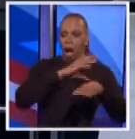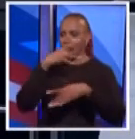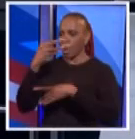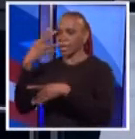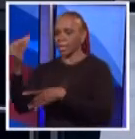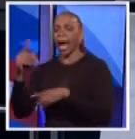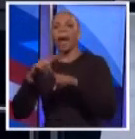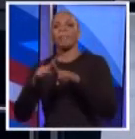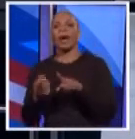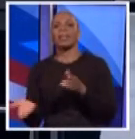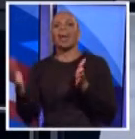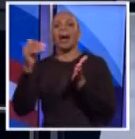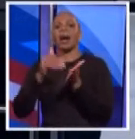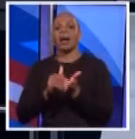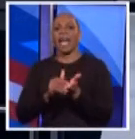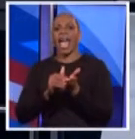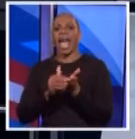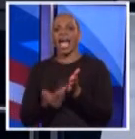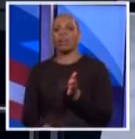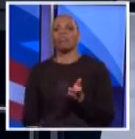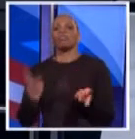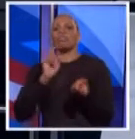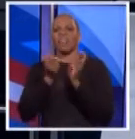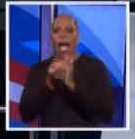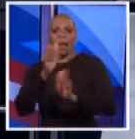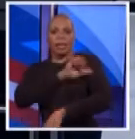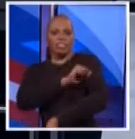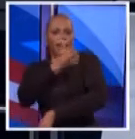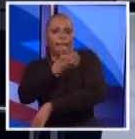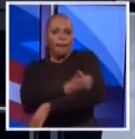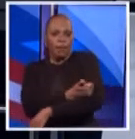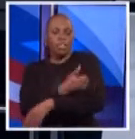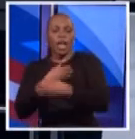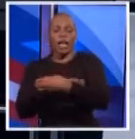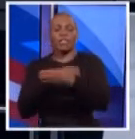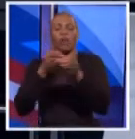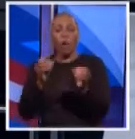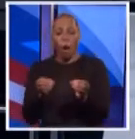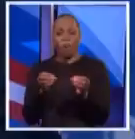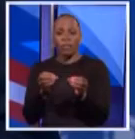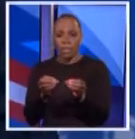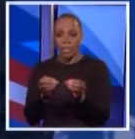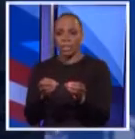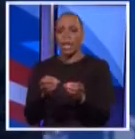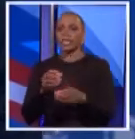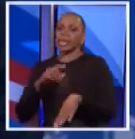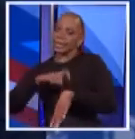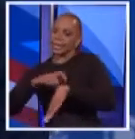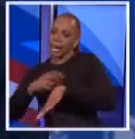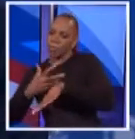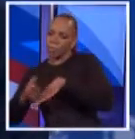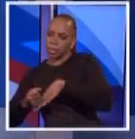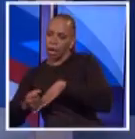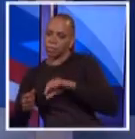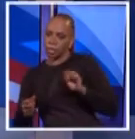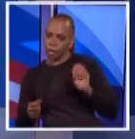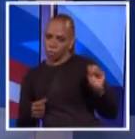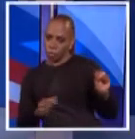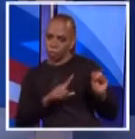going to take revitalizing that office, energizing that office, getting it out of the web of bureaucracy and into the streets of the city. Sr.